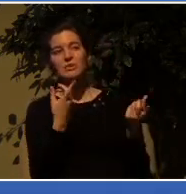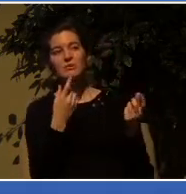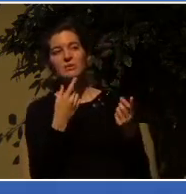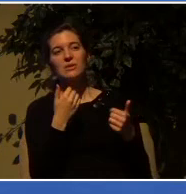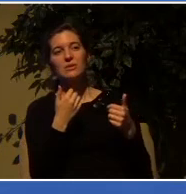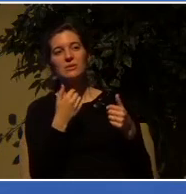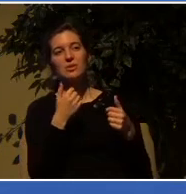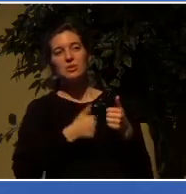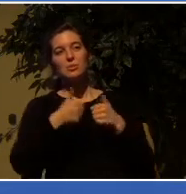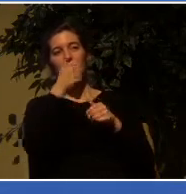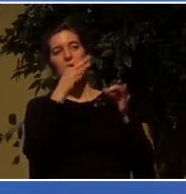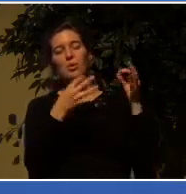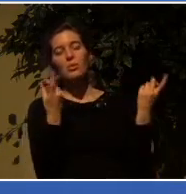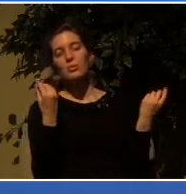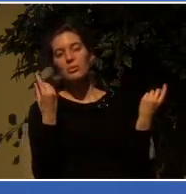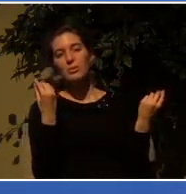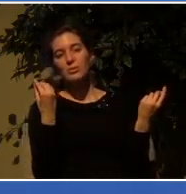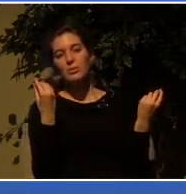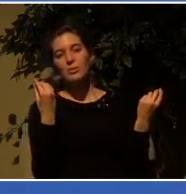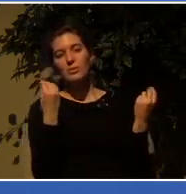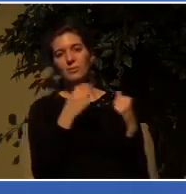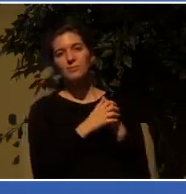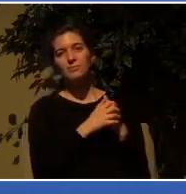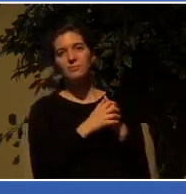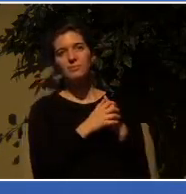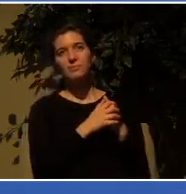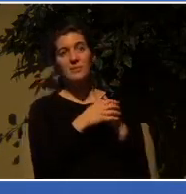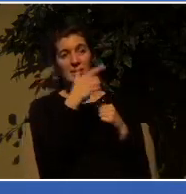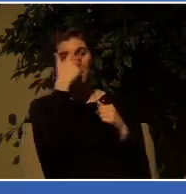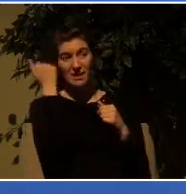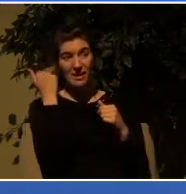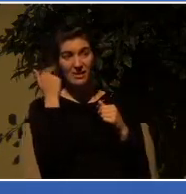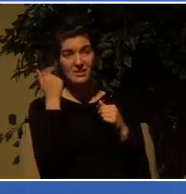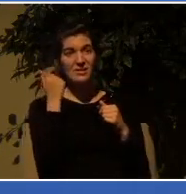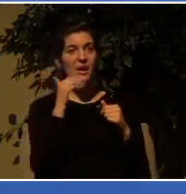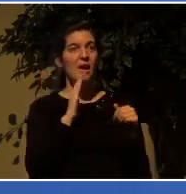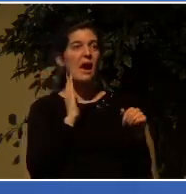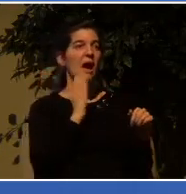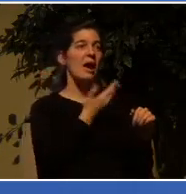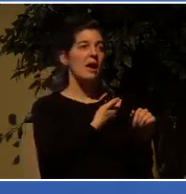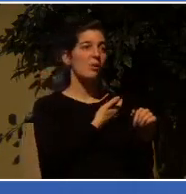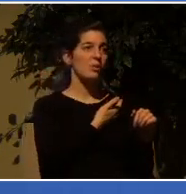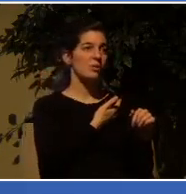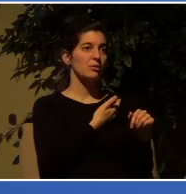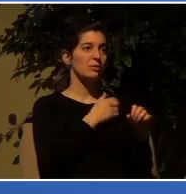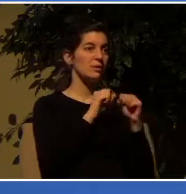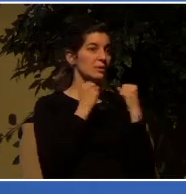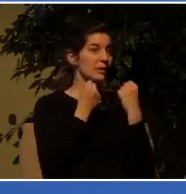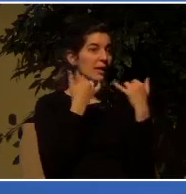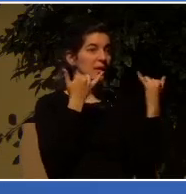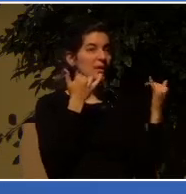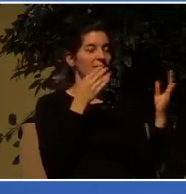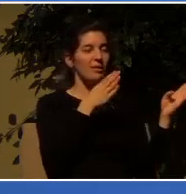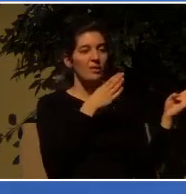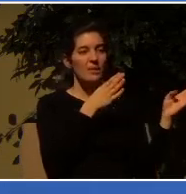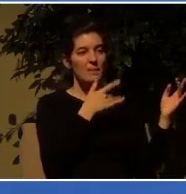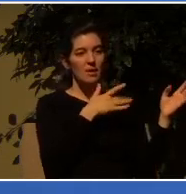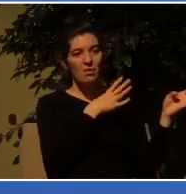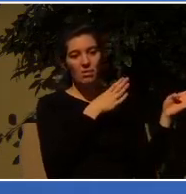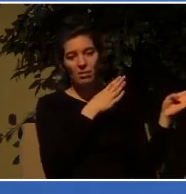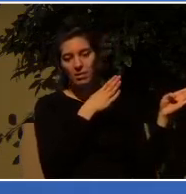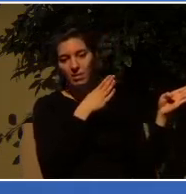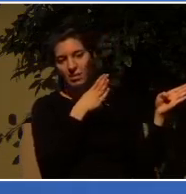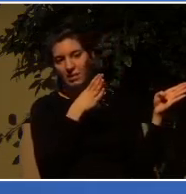slide is in that direction. The values of heaven